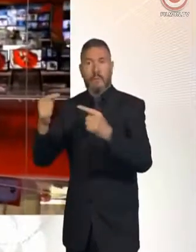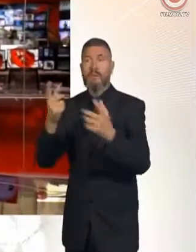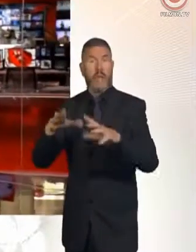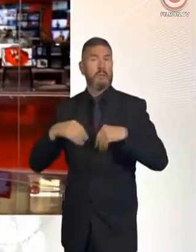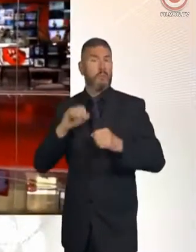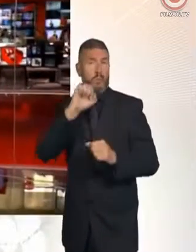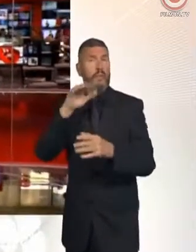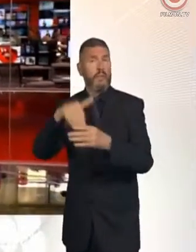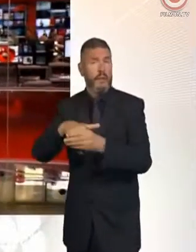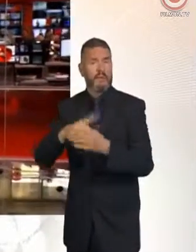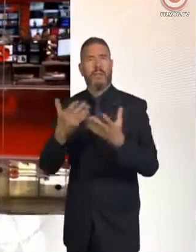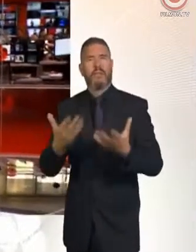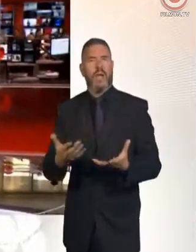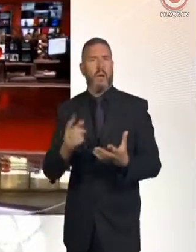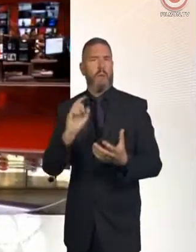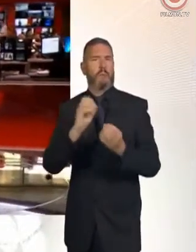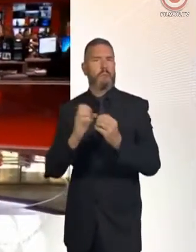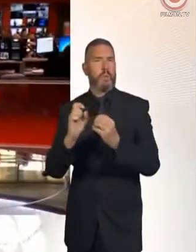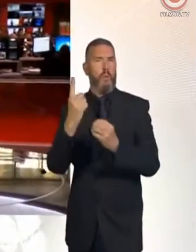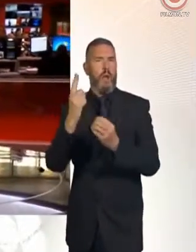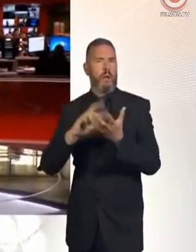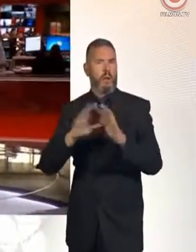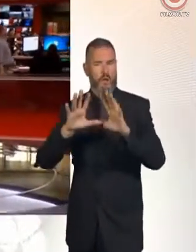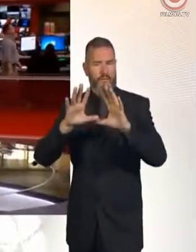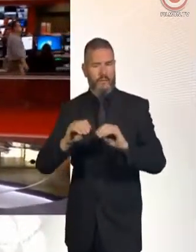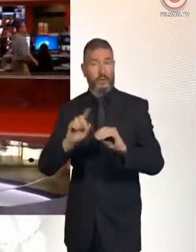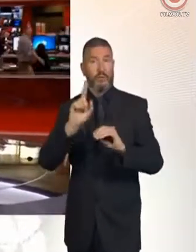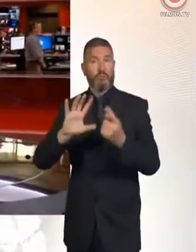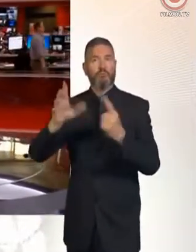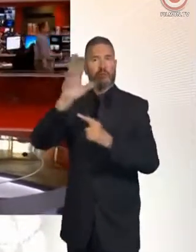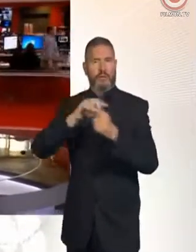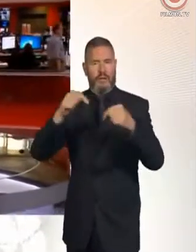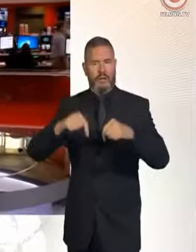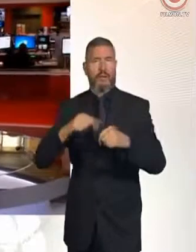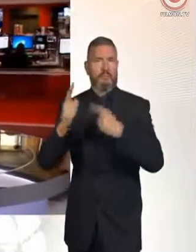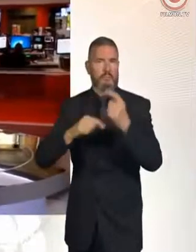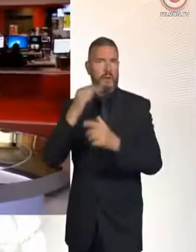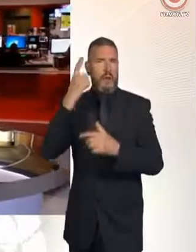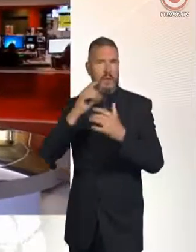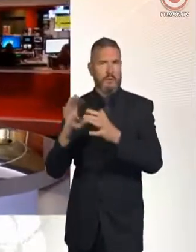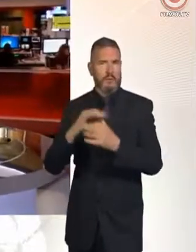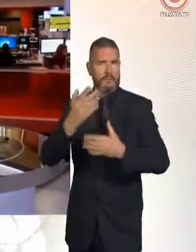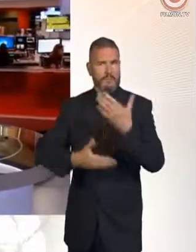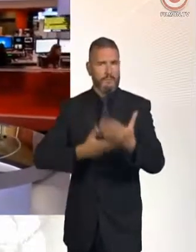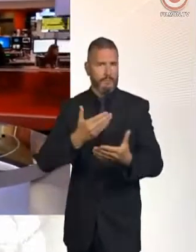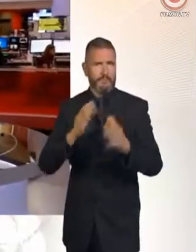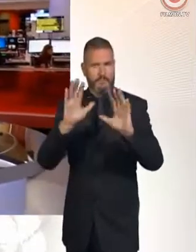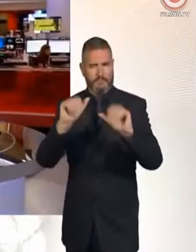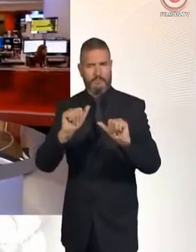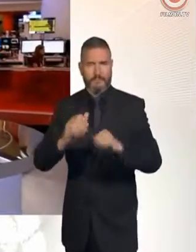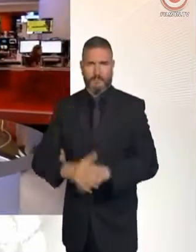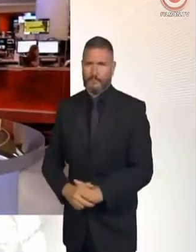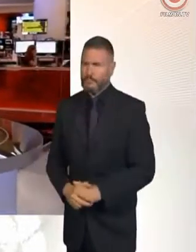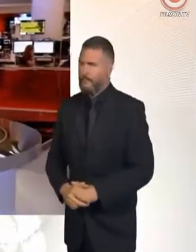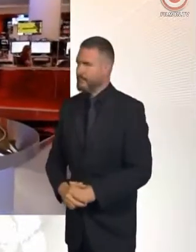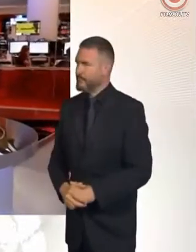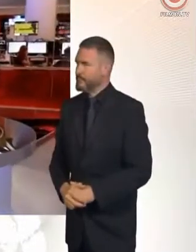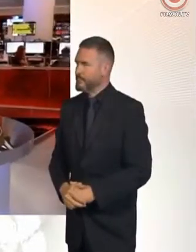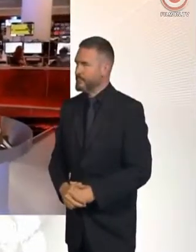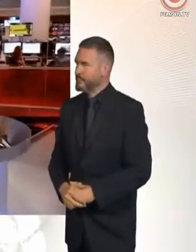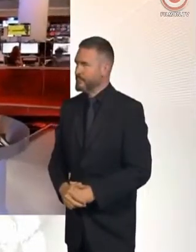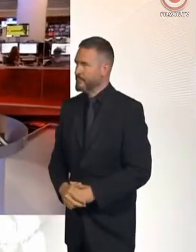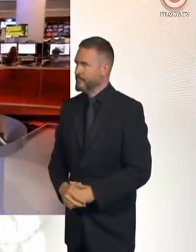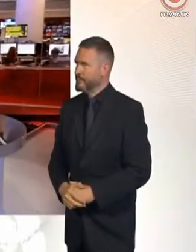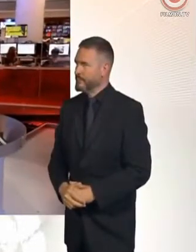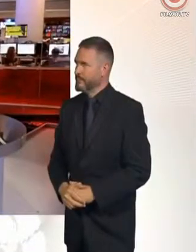And that is all for today from the BBC News at One team. Goodbye from everyone here on BBC One. Let's join the BBC's news teams wherever you are.